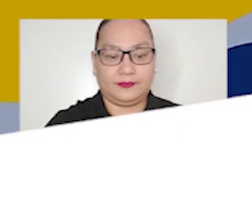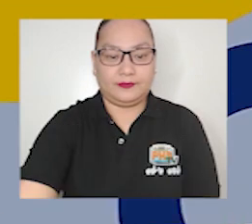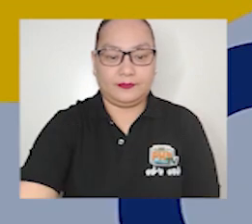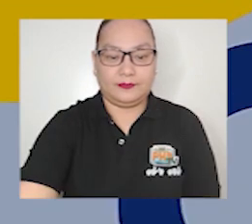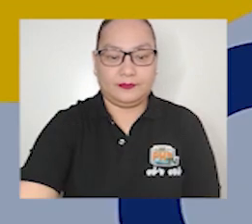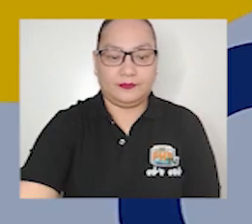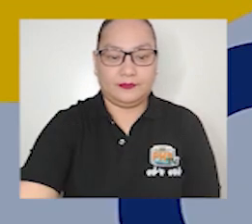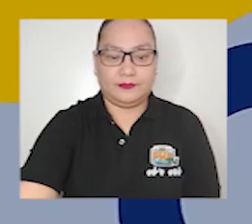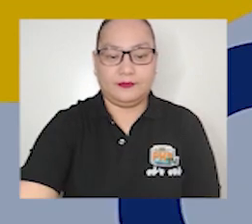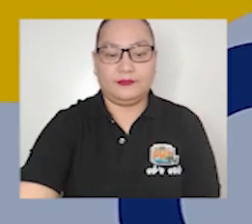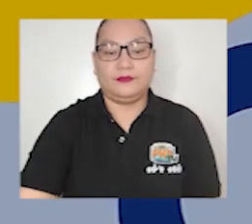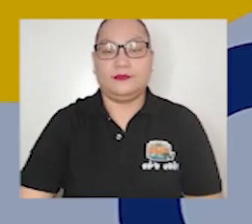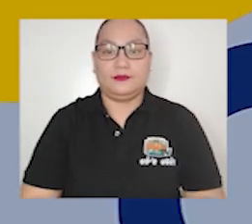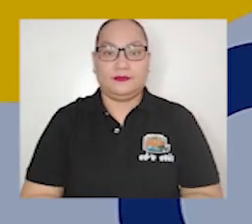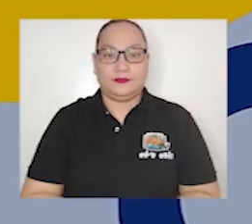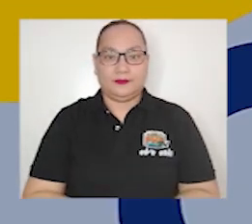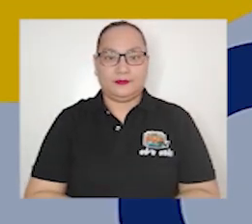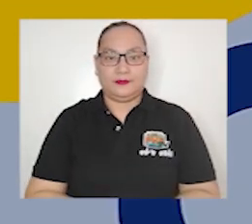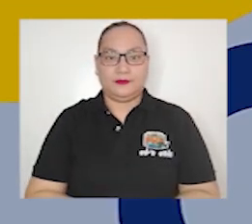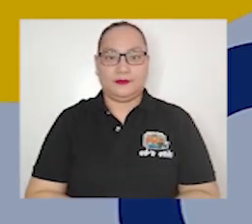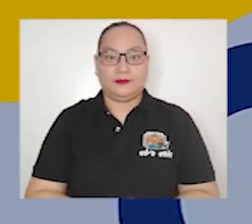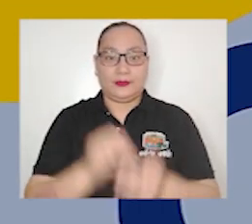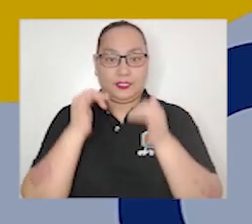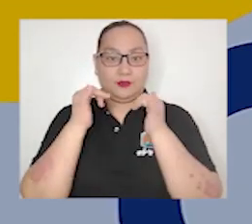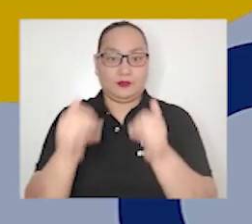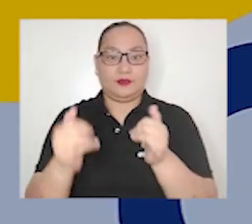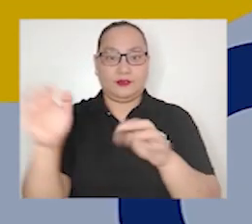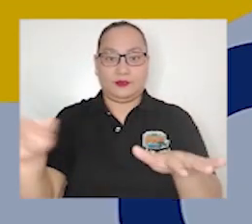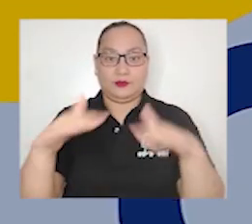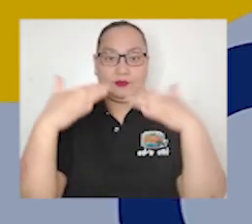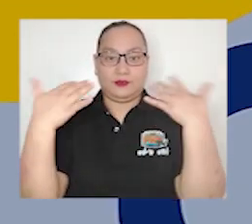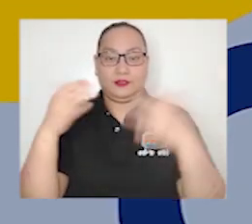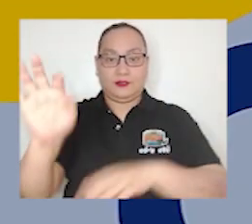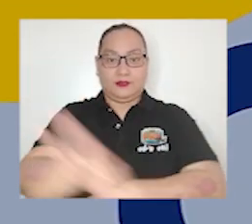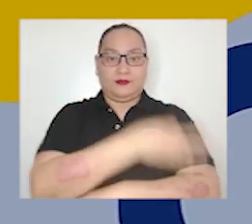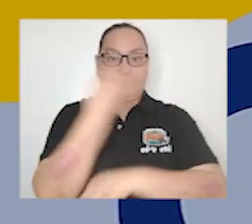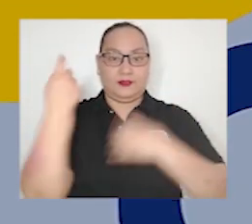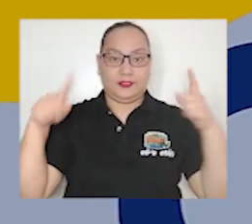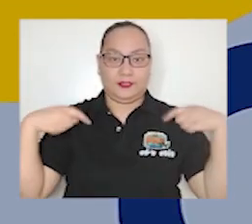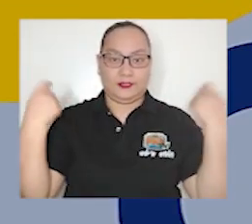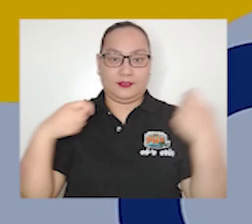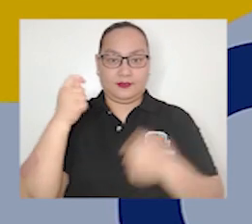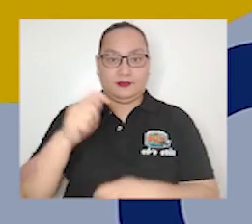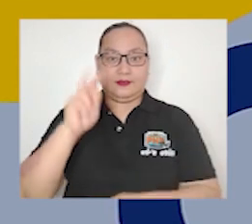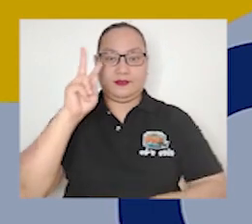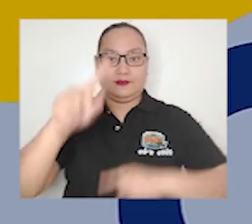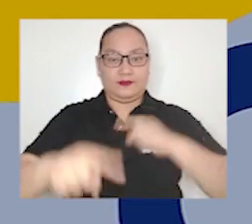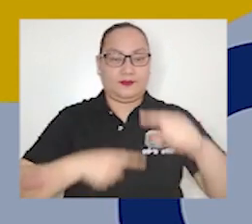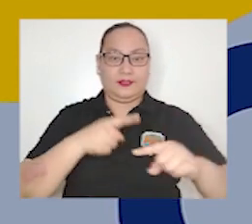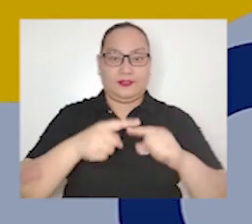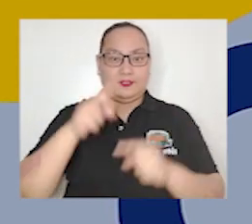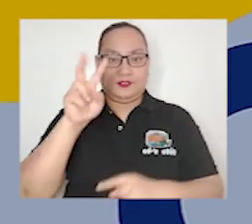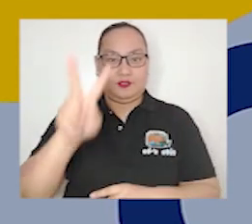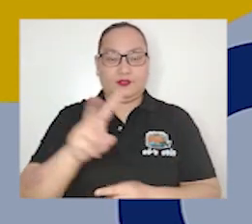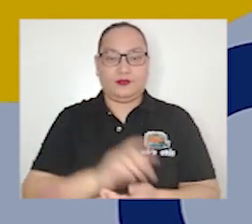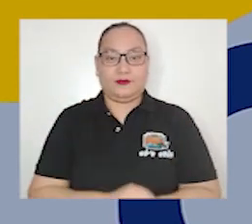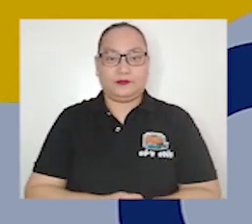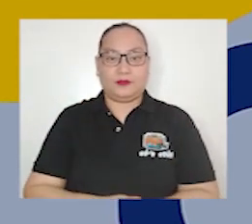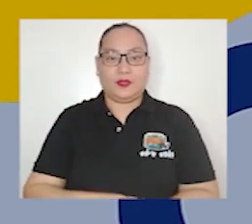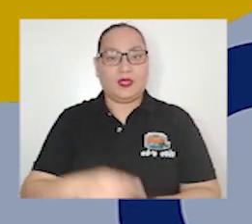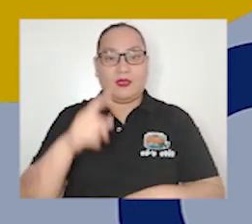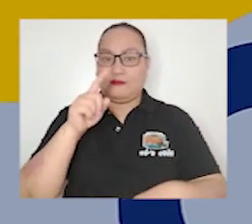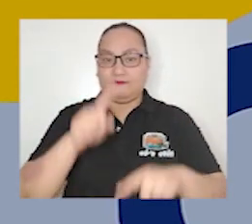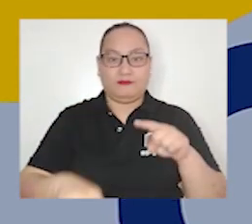you're still watching fernandino tint tv season 2 i won't keep you waiting let's continue